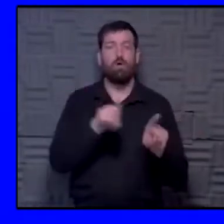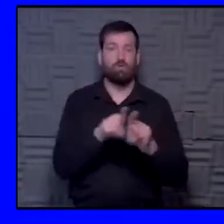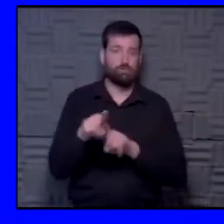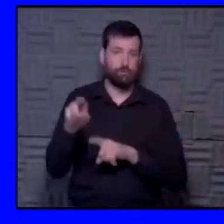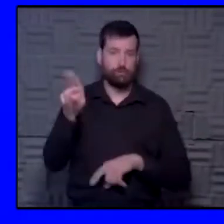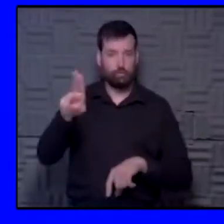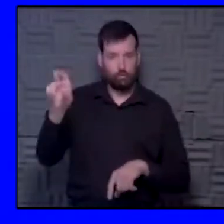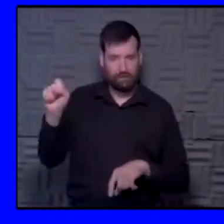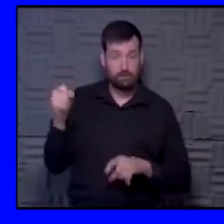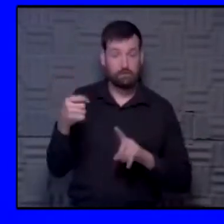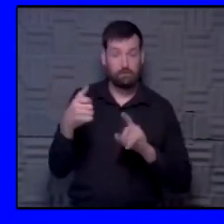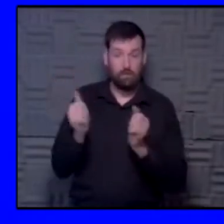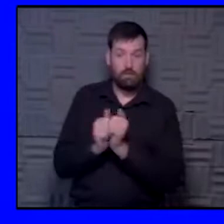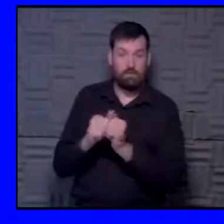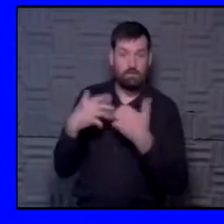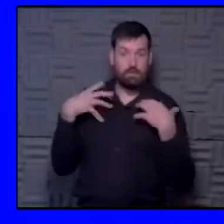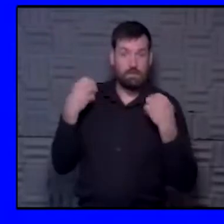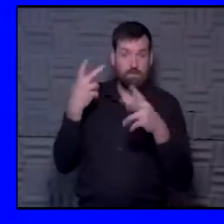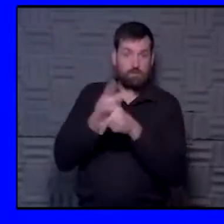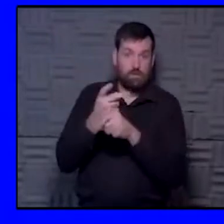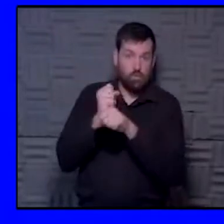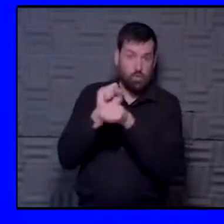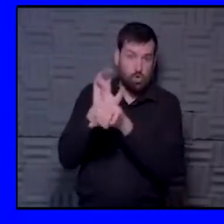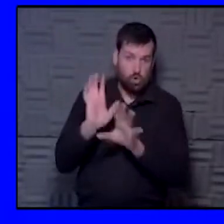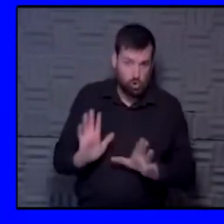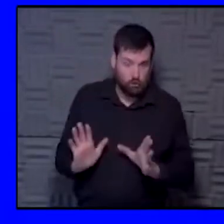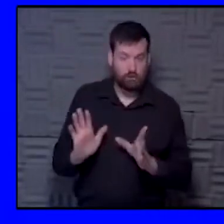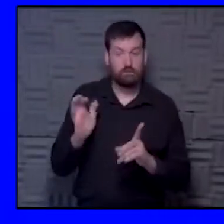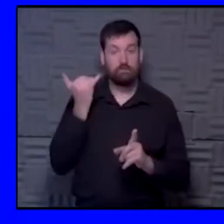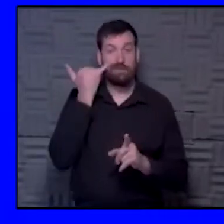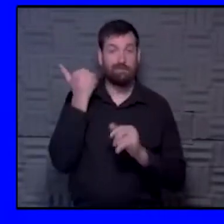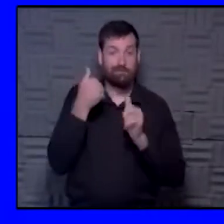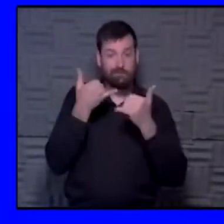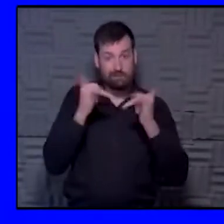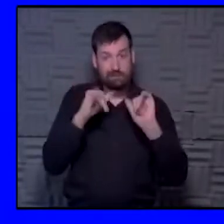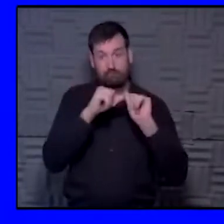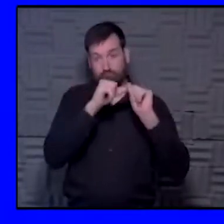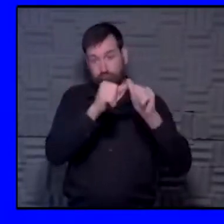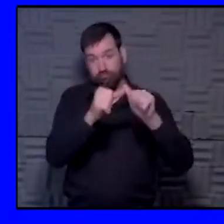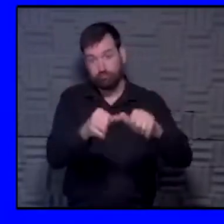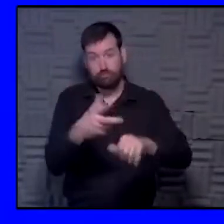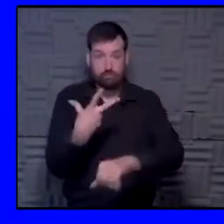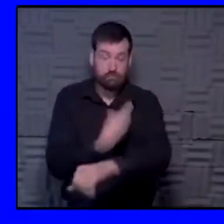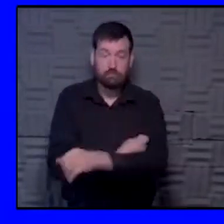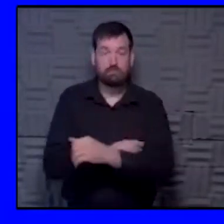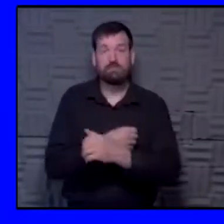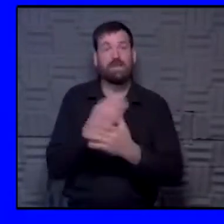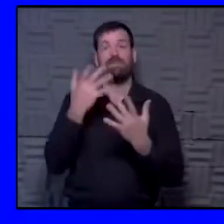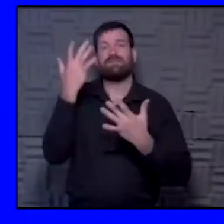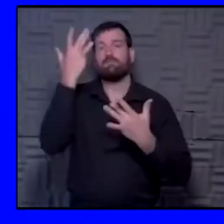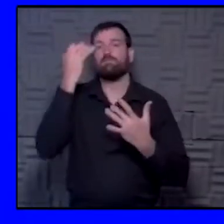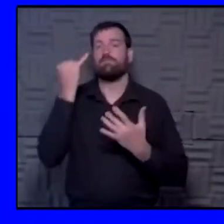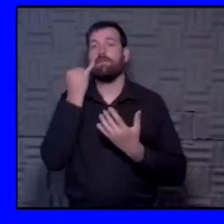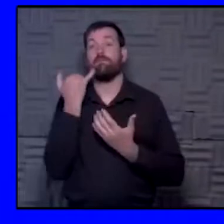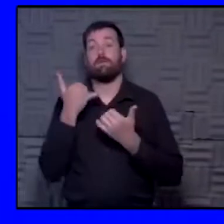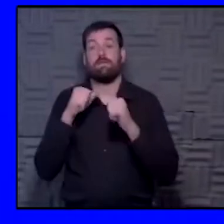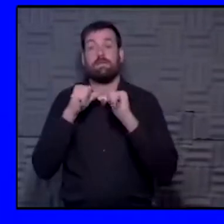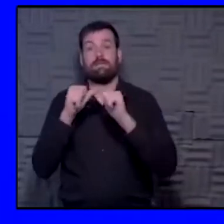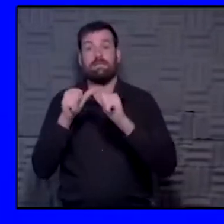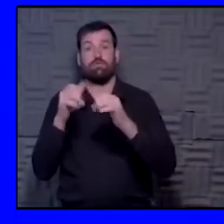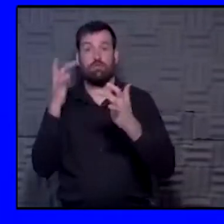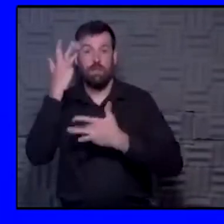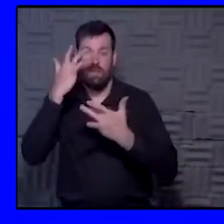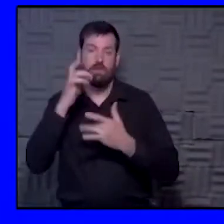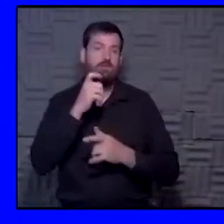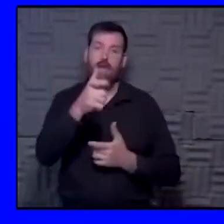with healthcare workers, showing that a majority of the healthcare workers, if they continue to get it, it's due to, not between healthcare